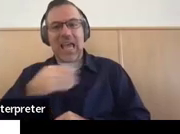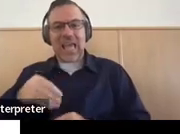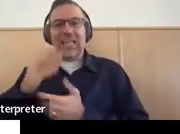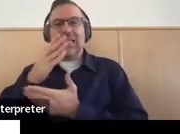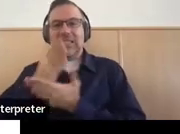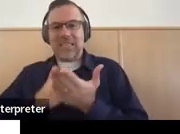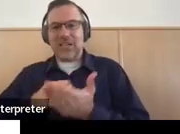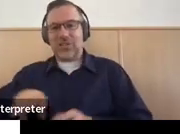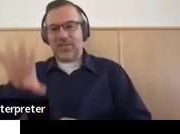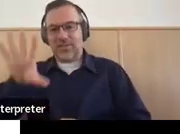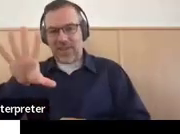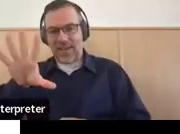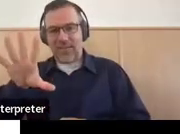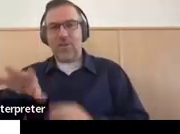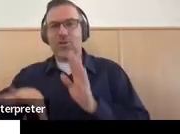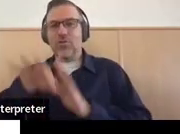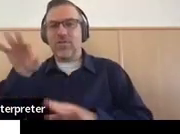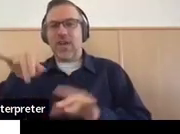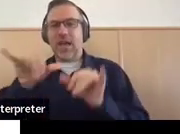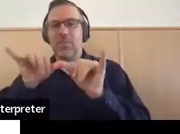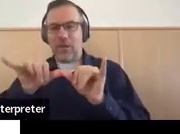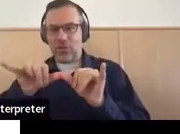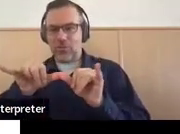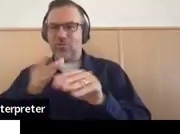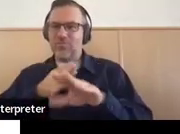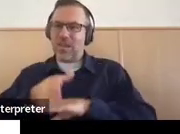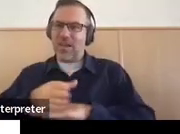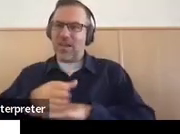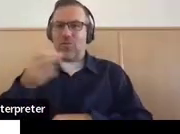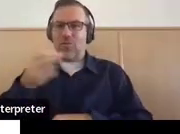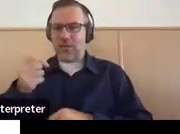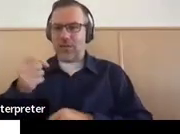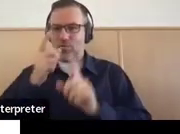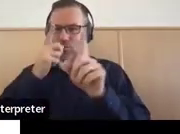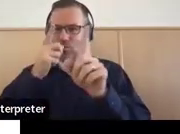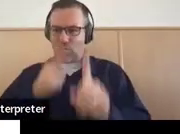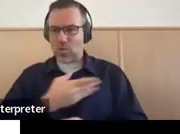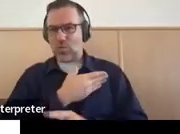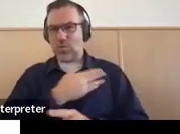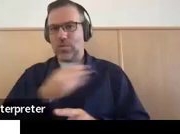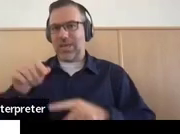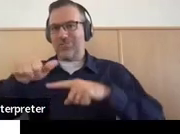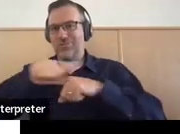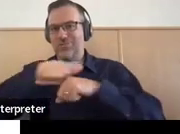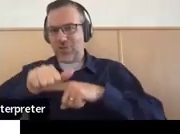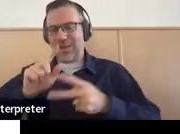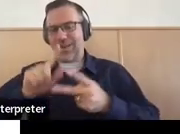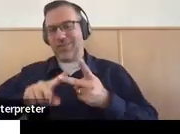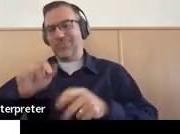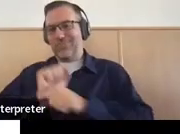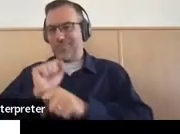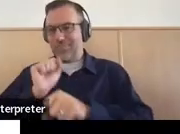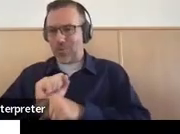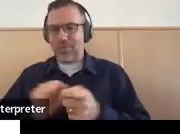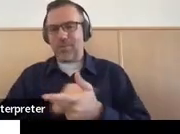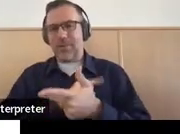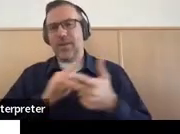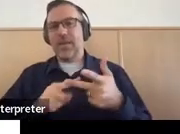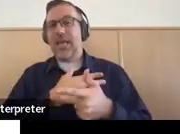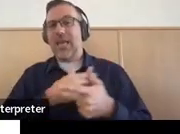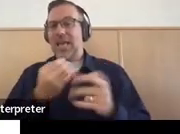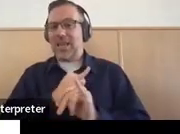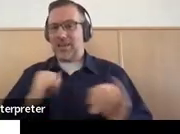measurable post-secondary goals and education training Jason, and independent